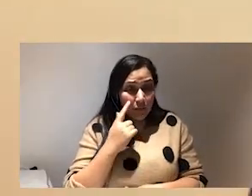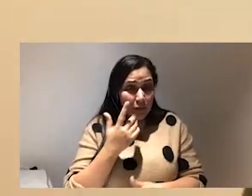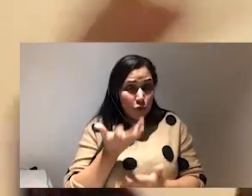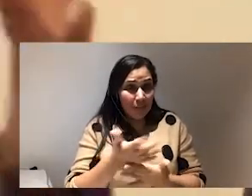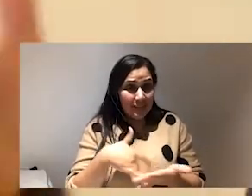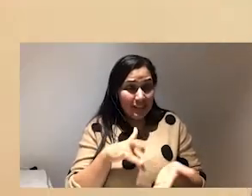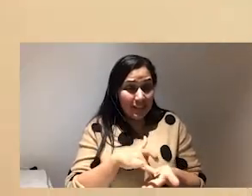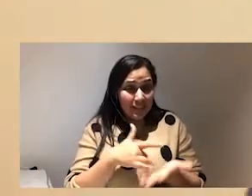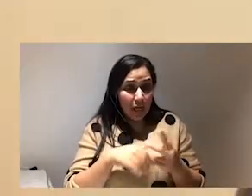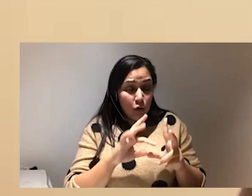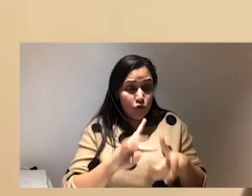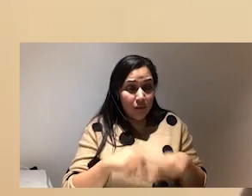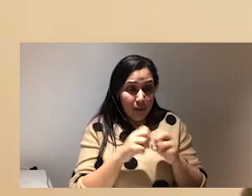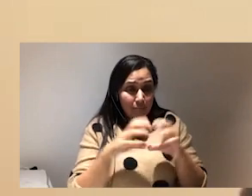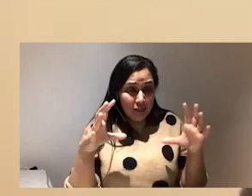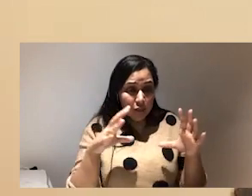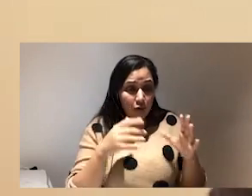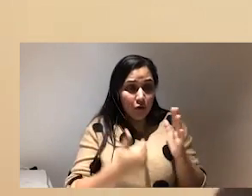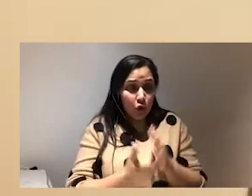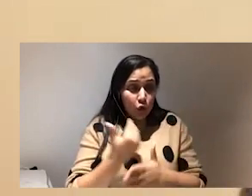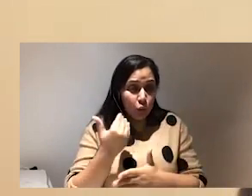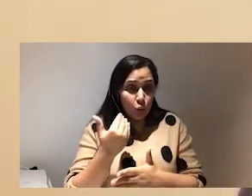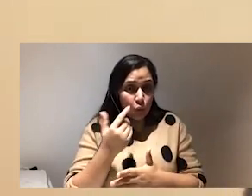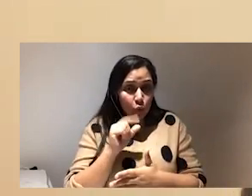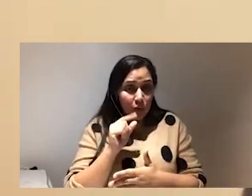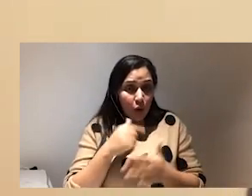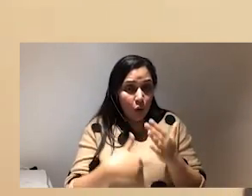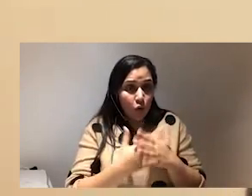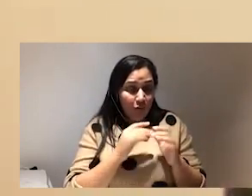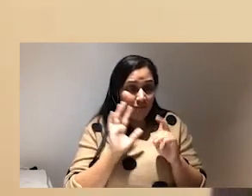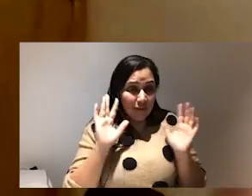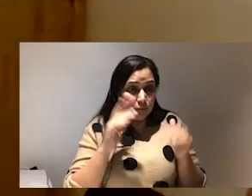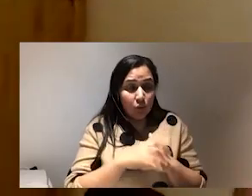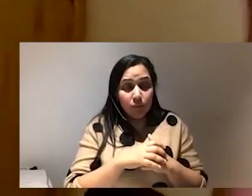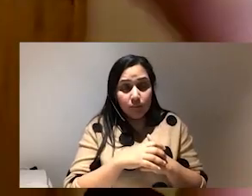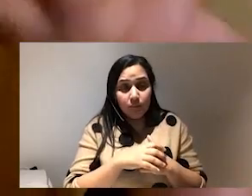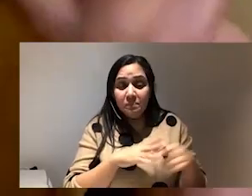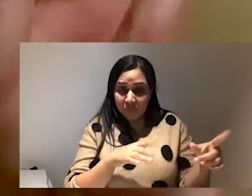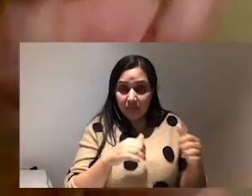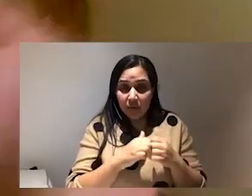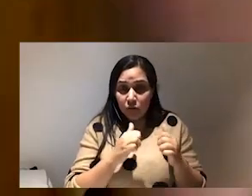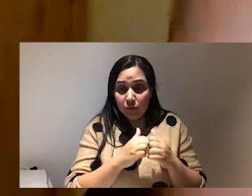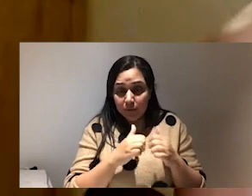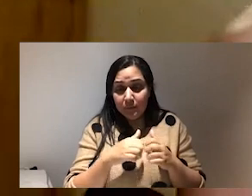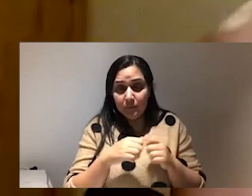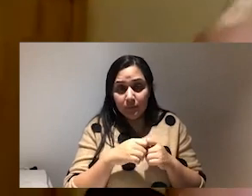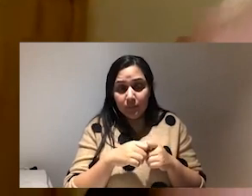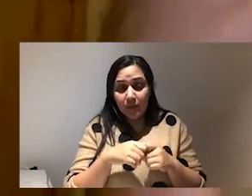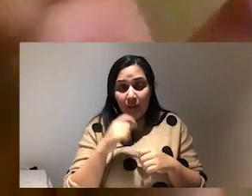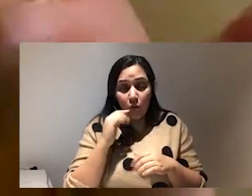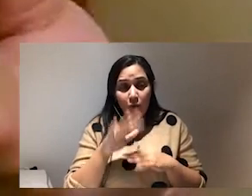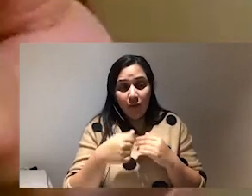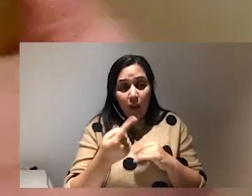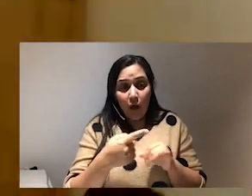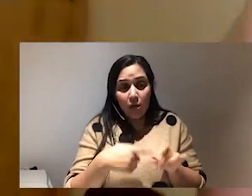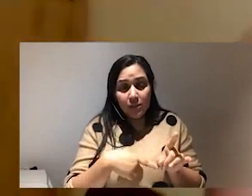in our in our reimagining of a new a new twitter or a new facebook i agree and i think over the last year i